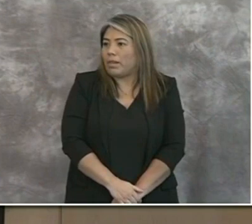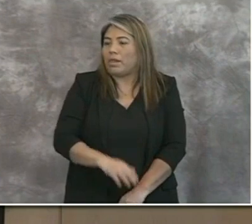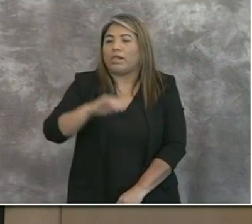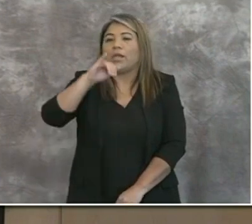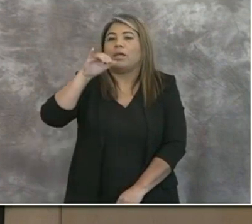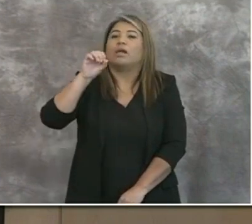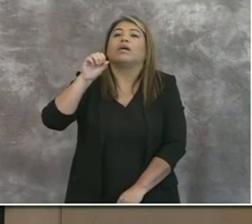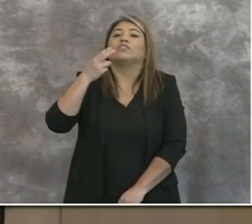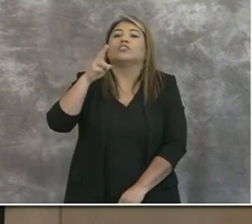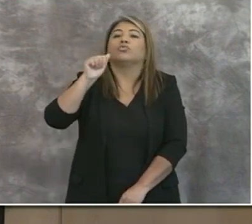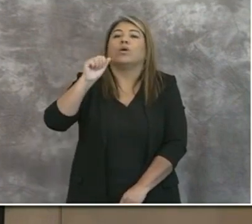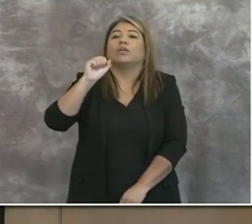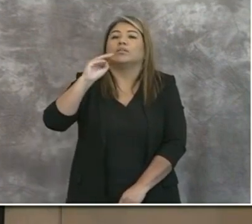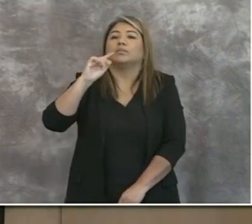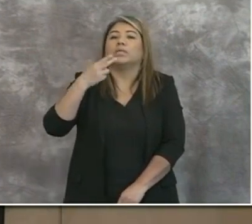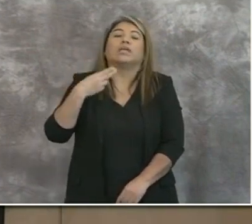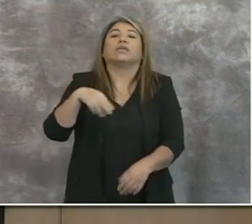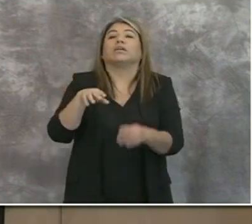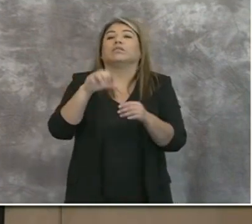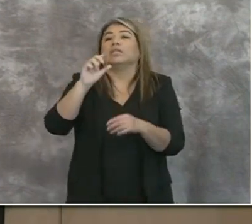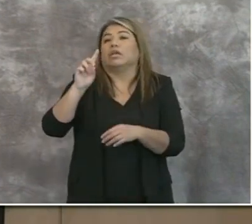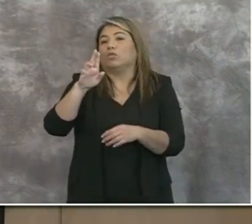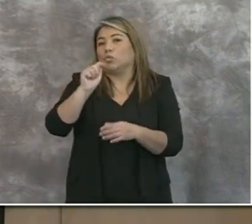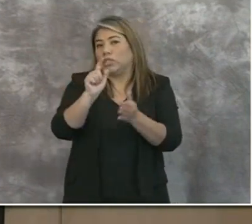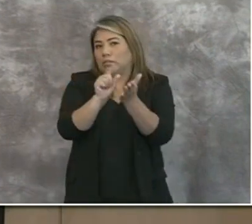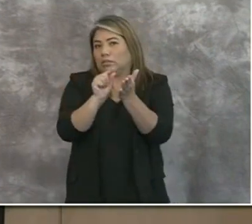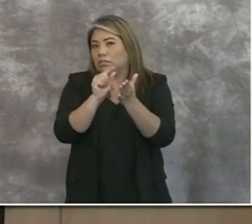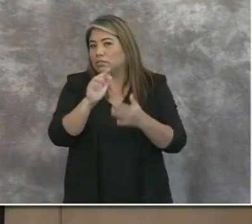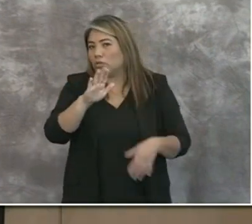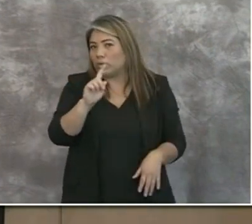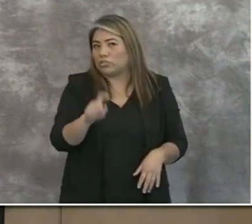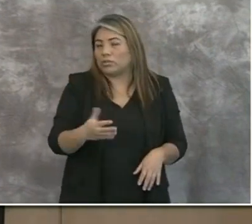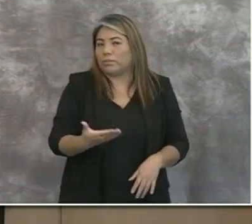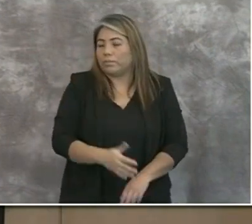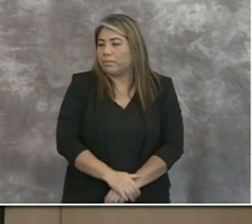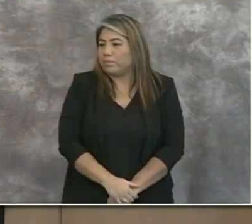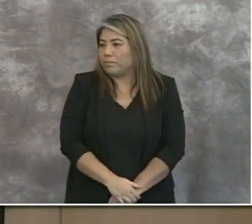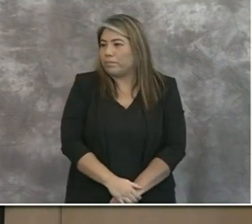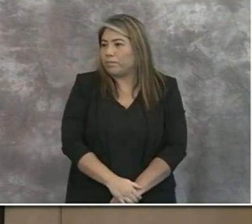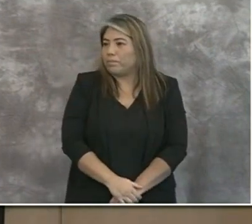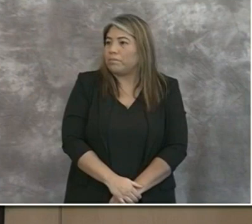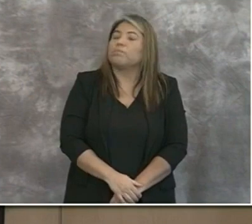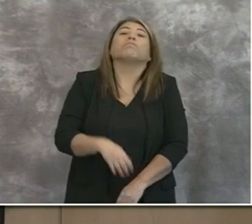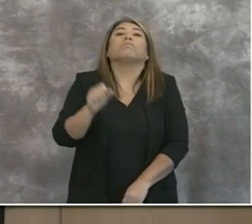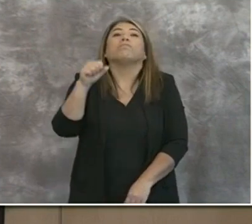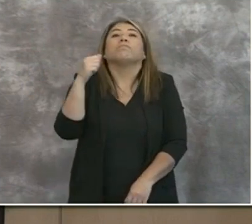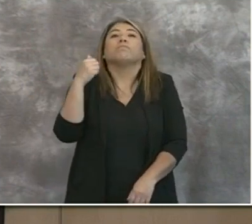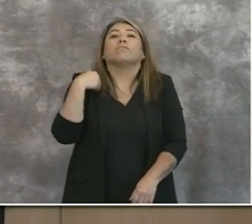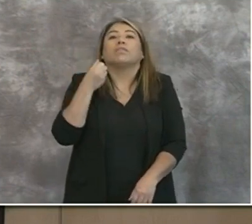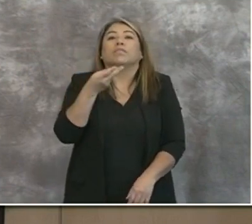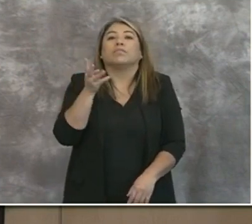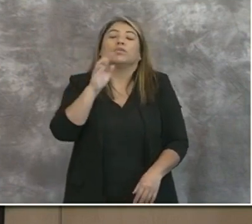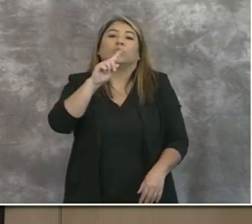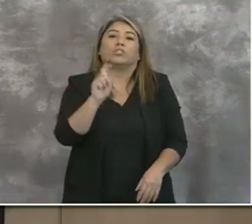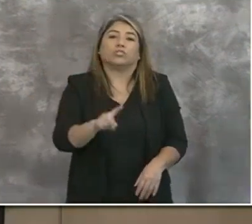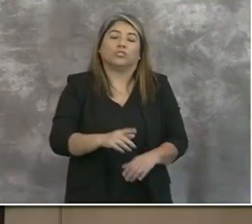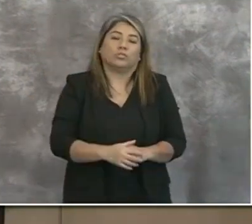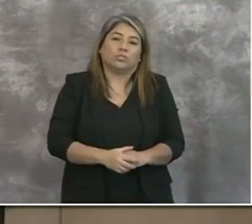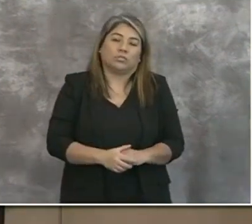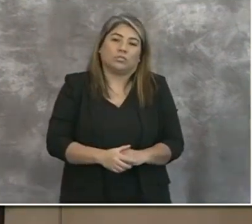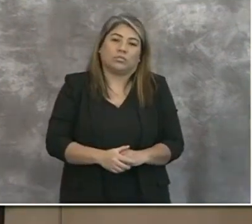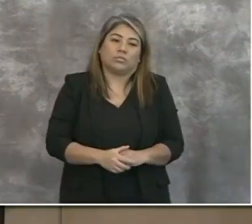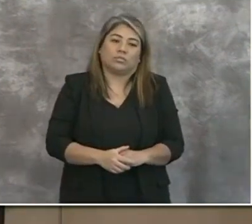Joshua Smith with the San Diego Union Tribune. Please state your question. Hey, have a couple of questions.